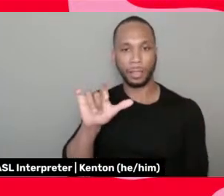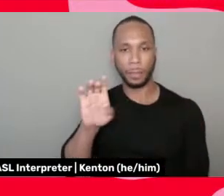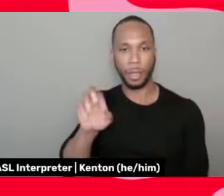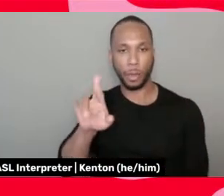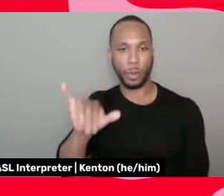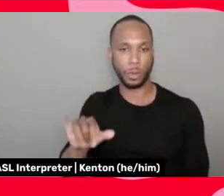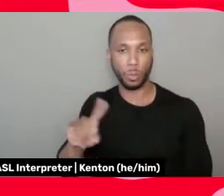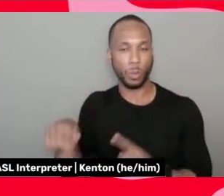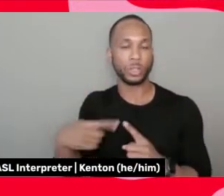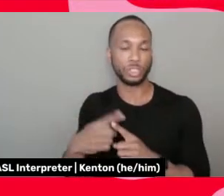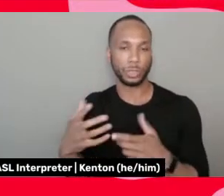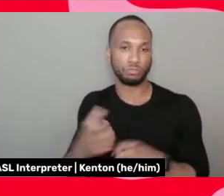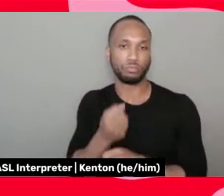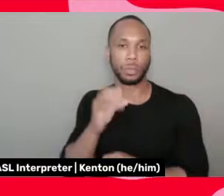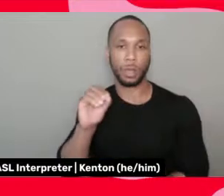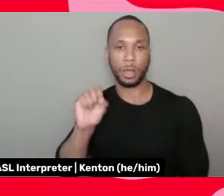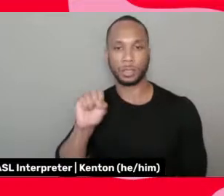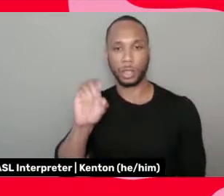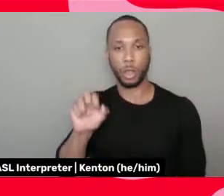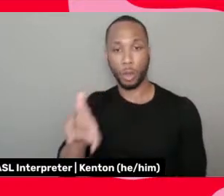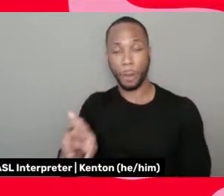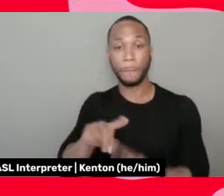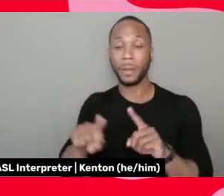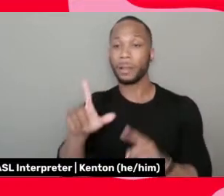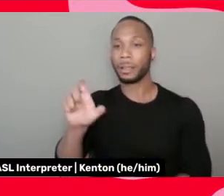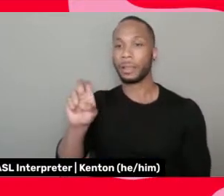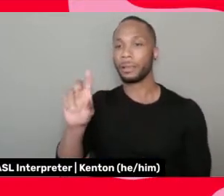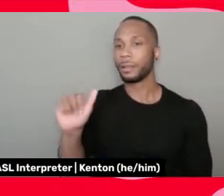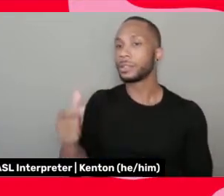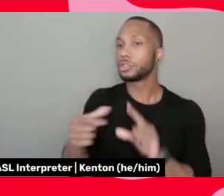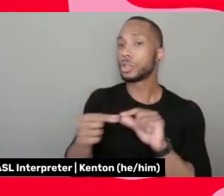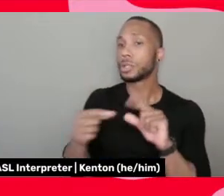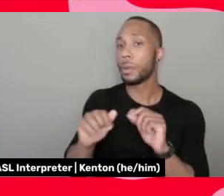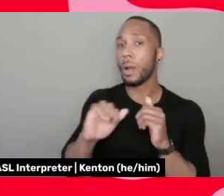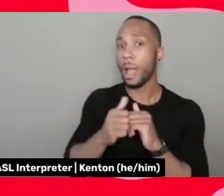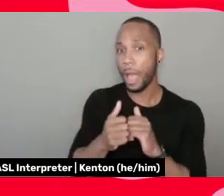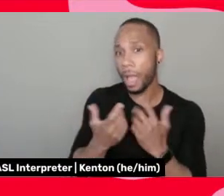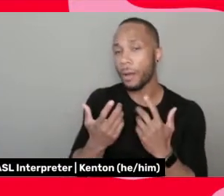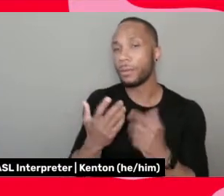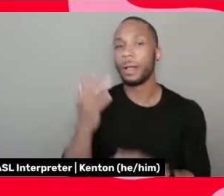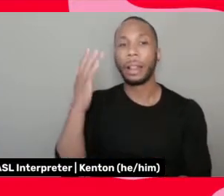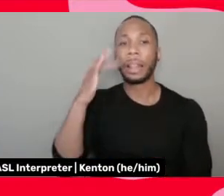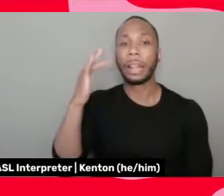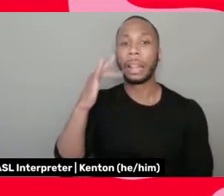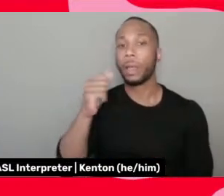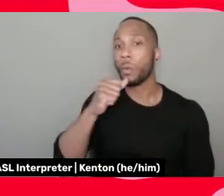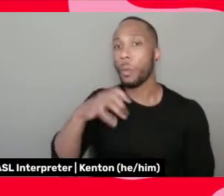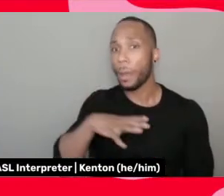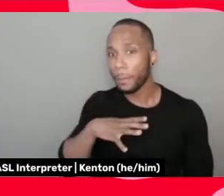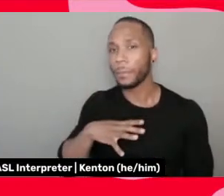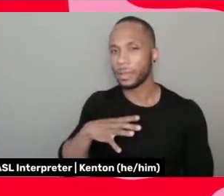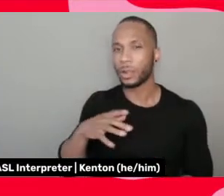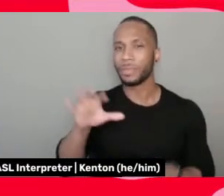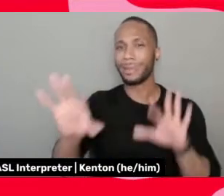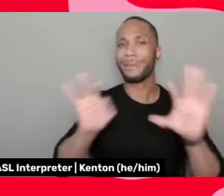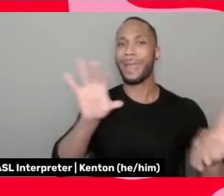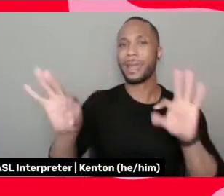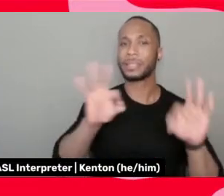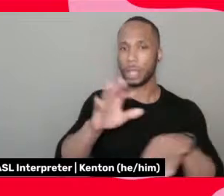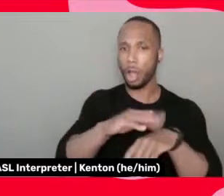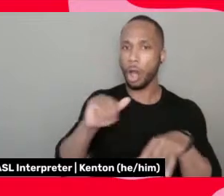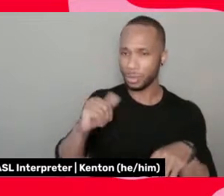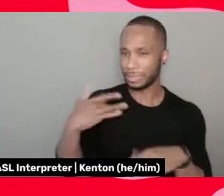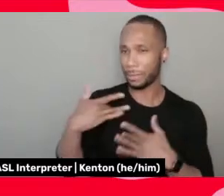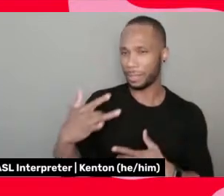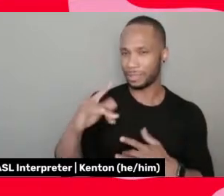Oscar, but Lena talks about how she, you know, gets light-skinned women at, um, the casting calls. That's the first round